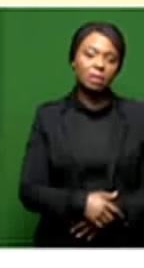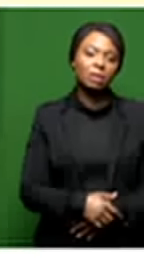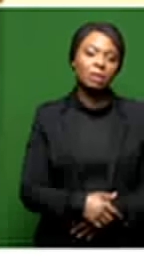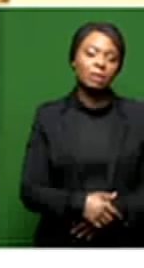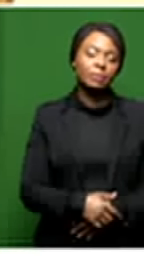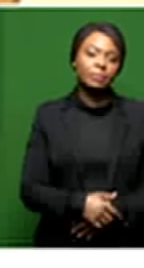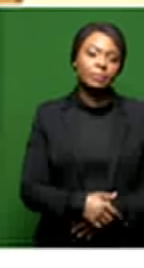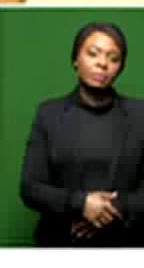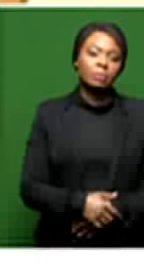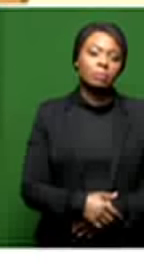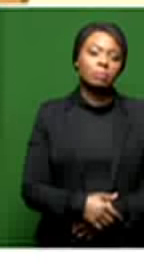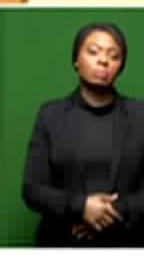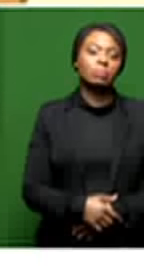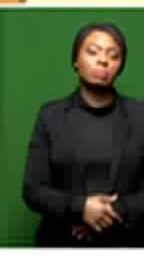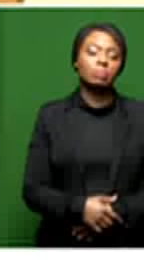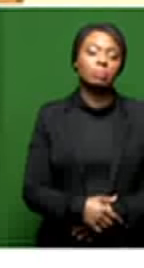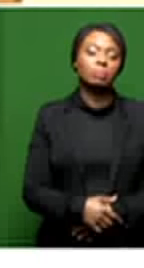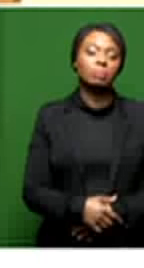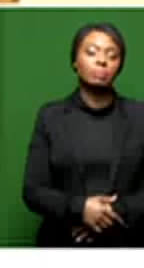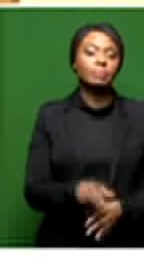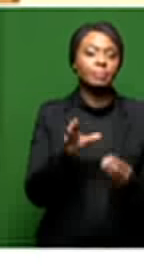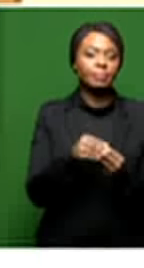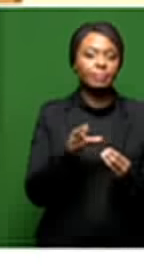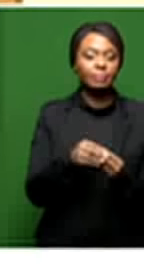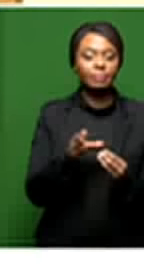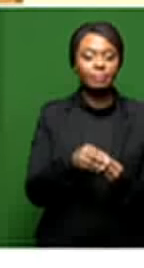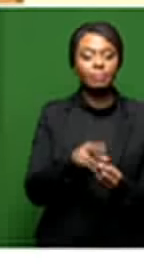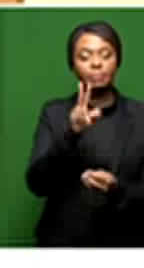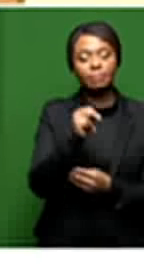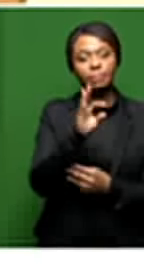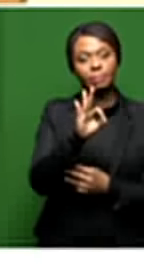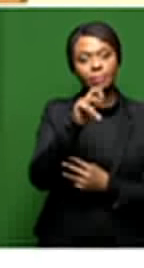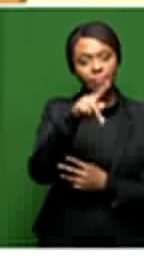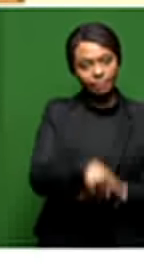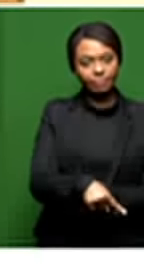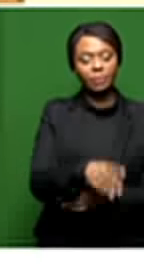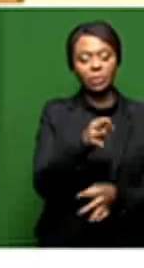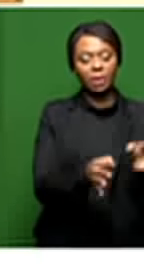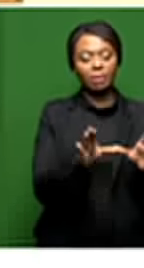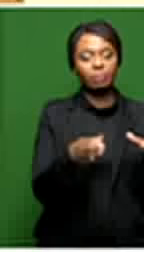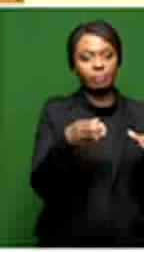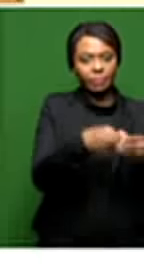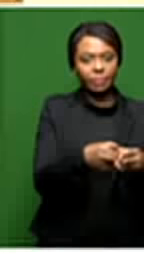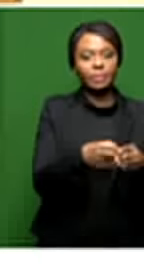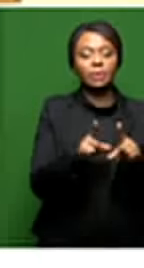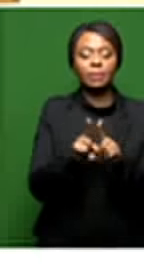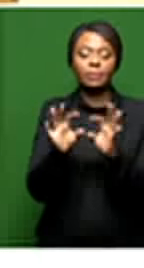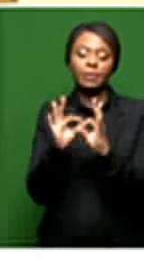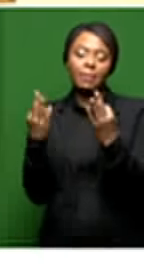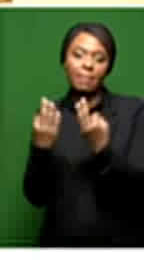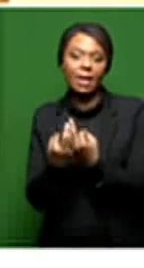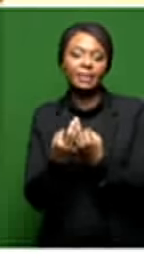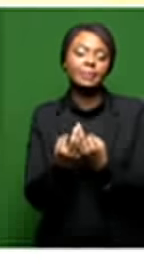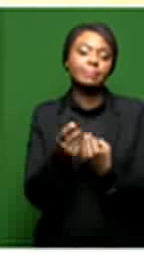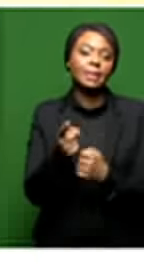for the members of the National Freedom Party, for the Magwazam Sibi, a family for residents here